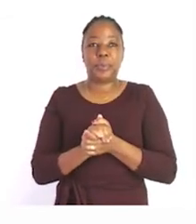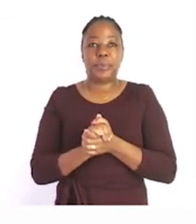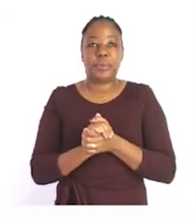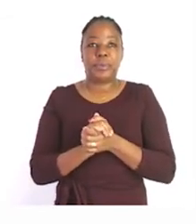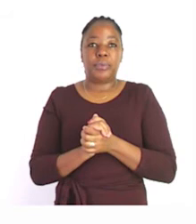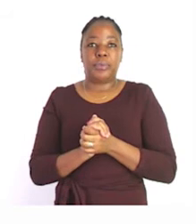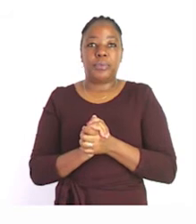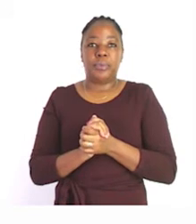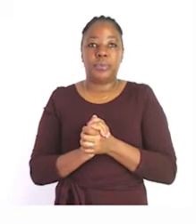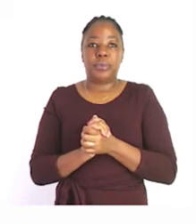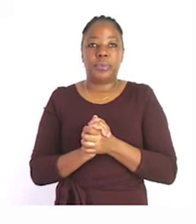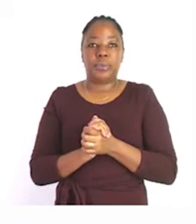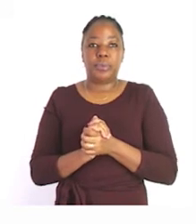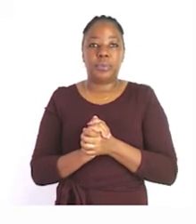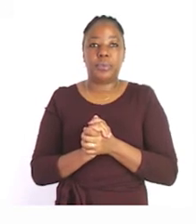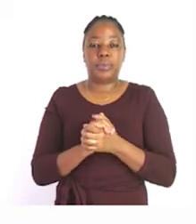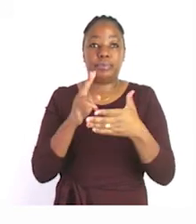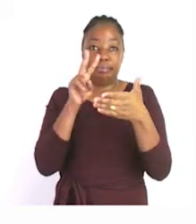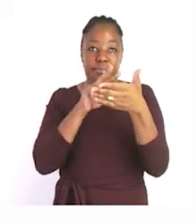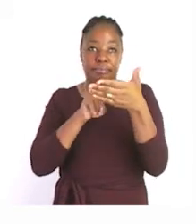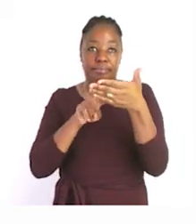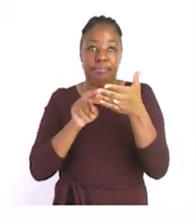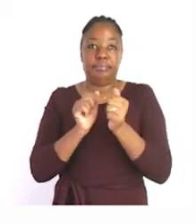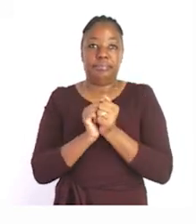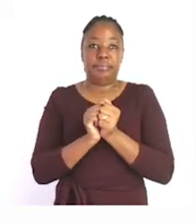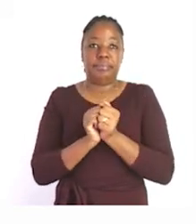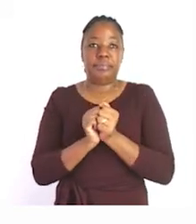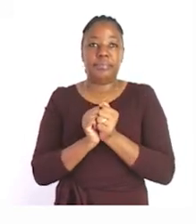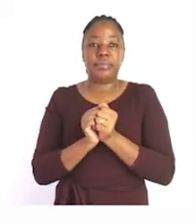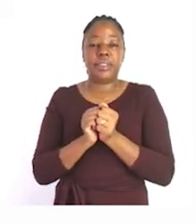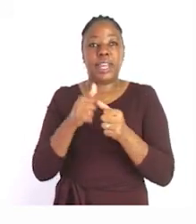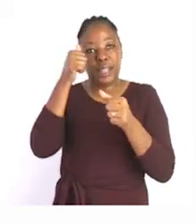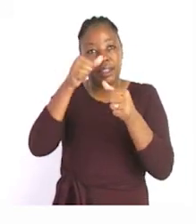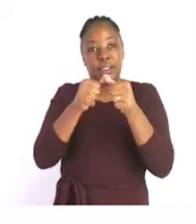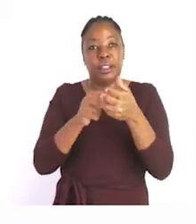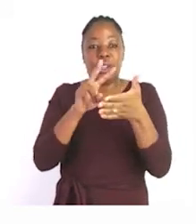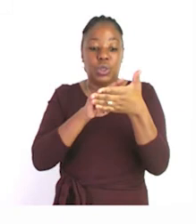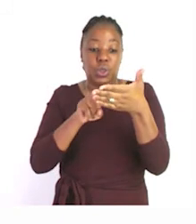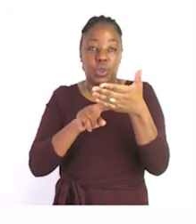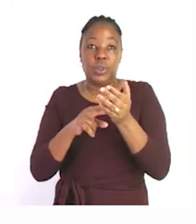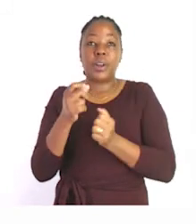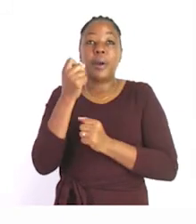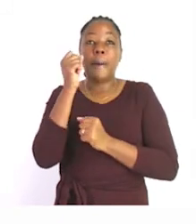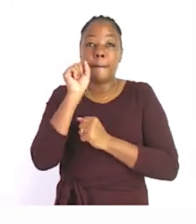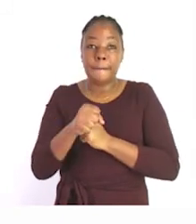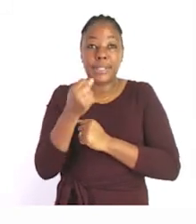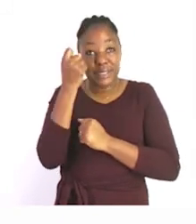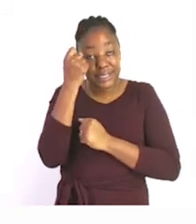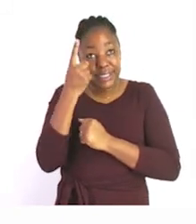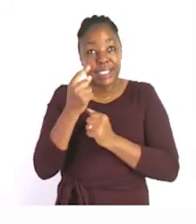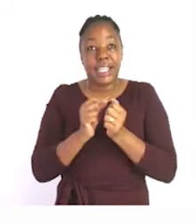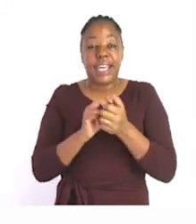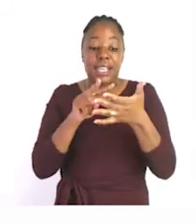threes let's read it together remember when you are reading something make sure that you read it three times